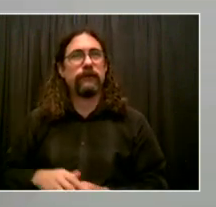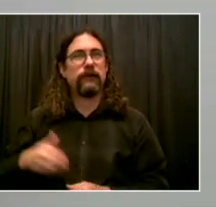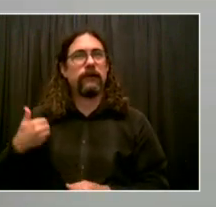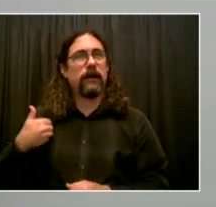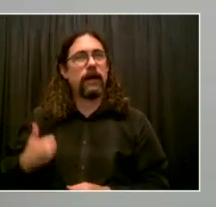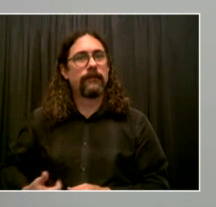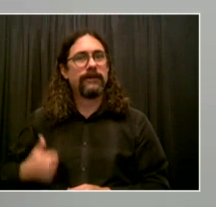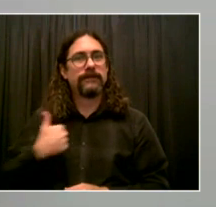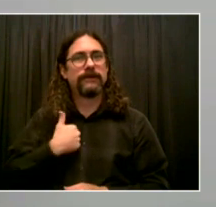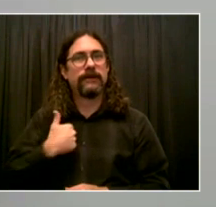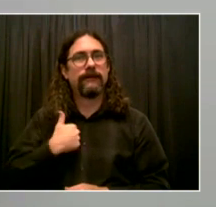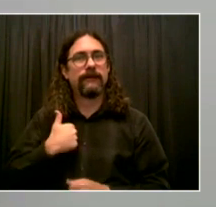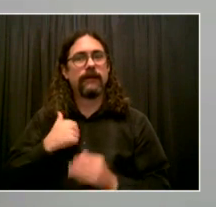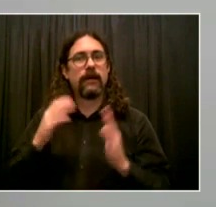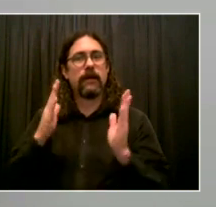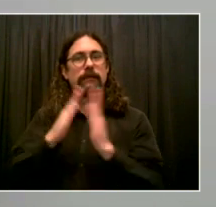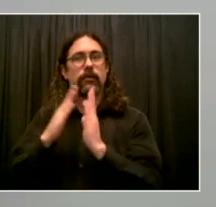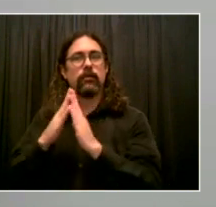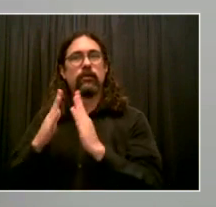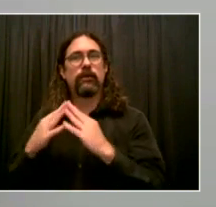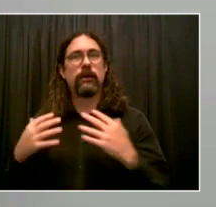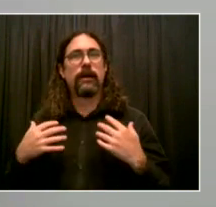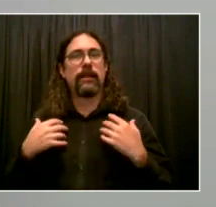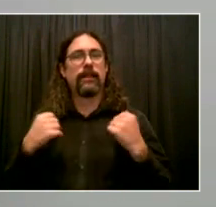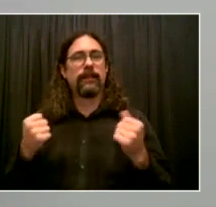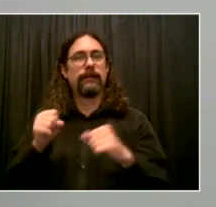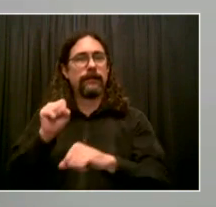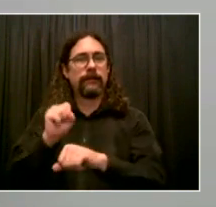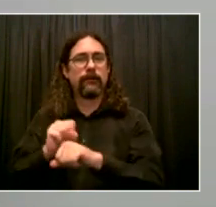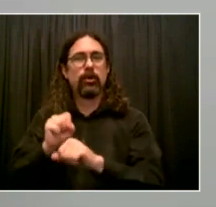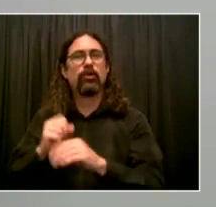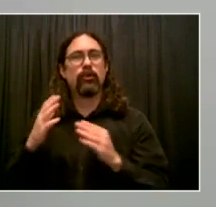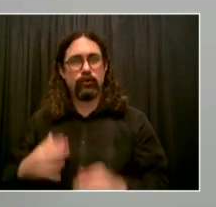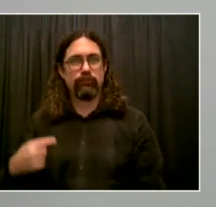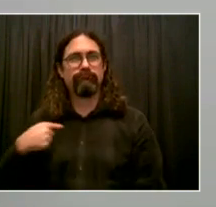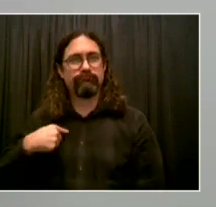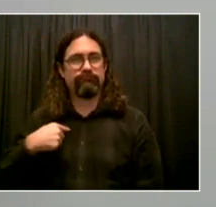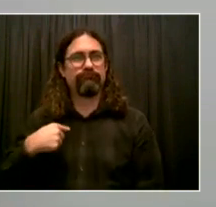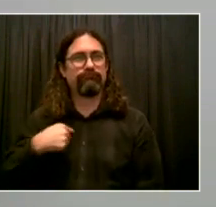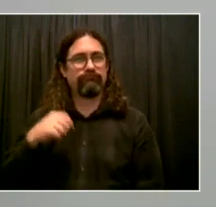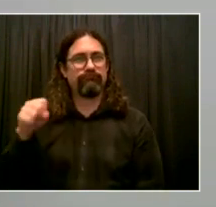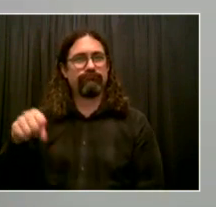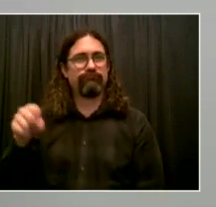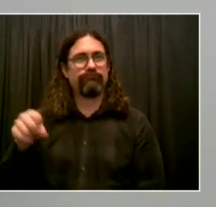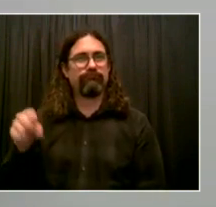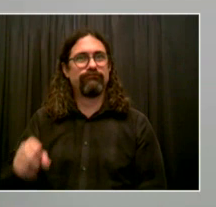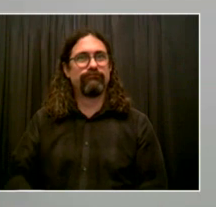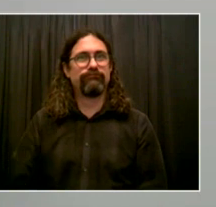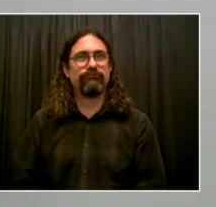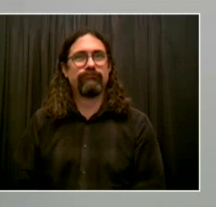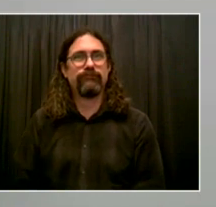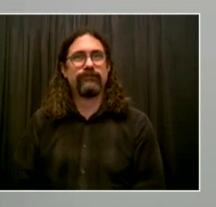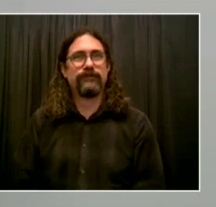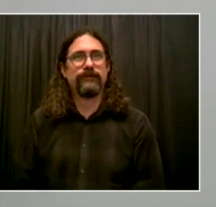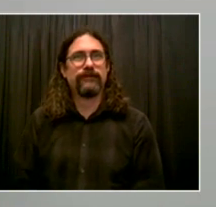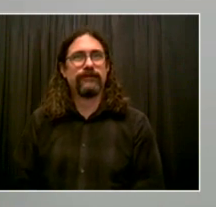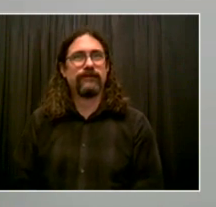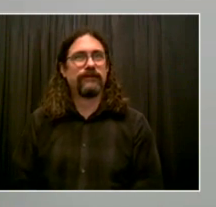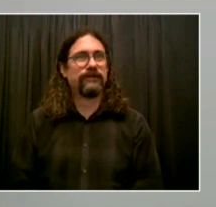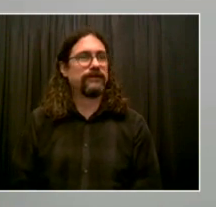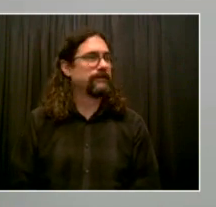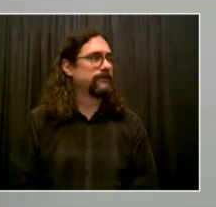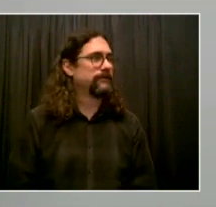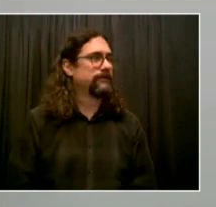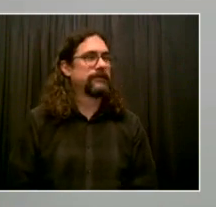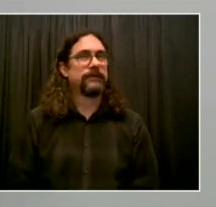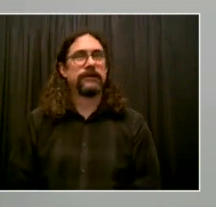City Health and Hospital, Elmhurst, an area and hospital everyone know, hardest hit by the pandemic. So prior to